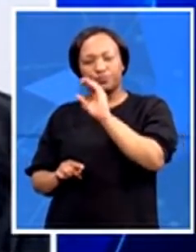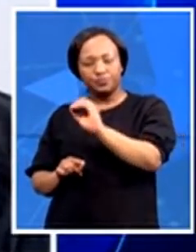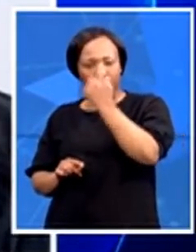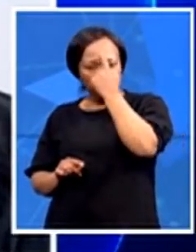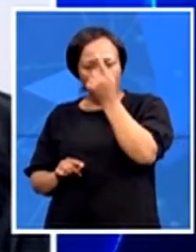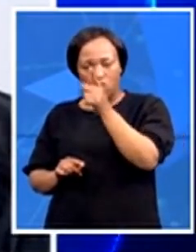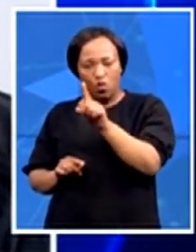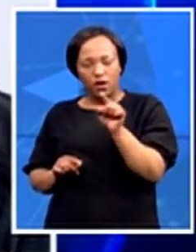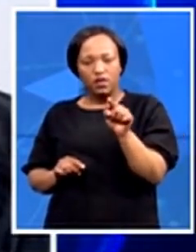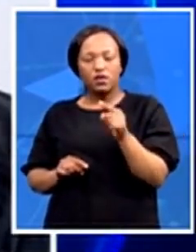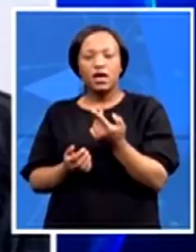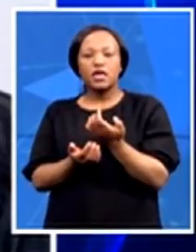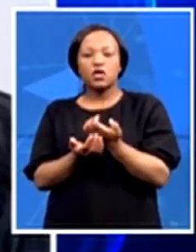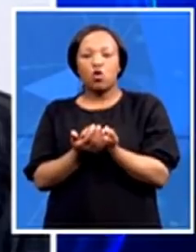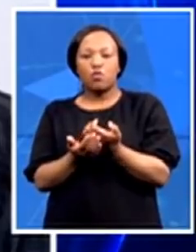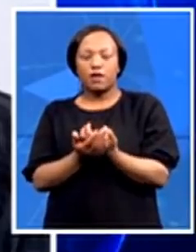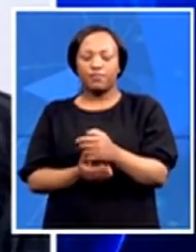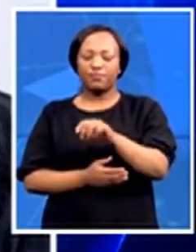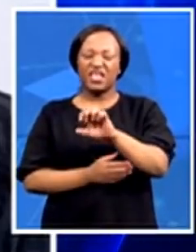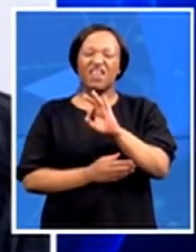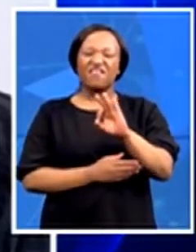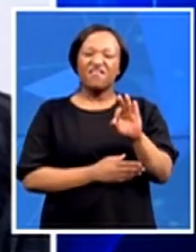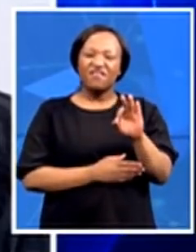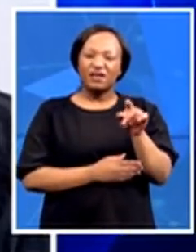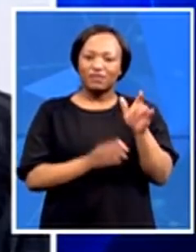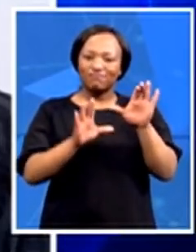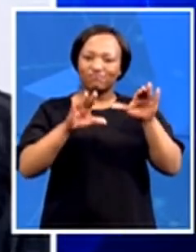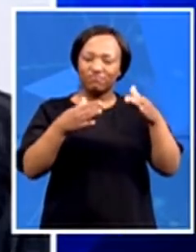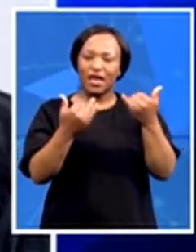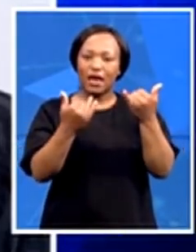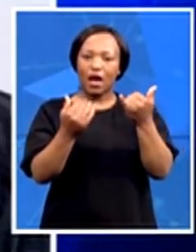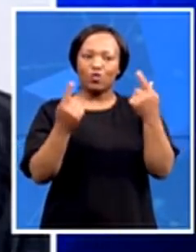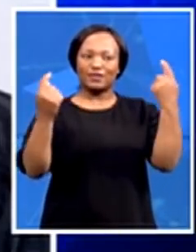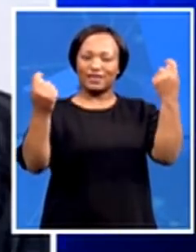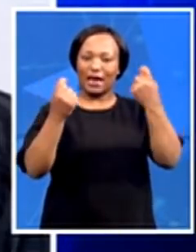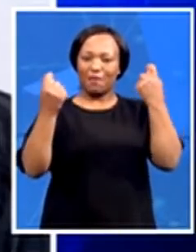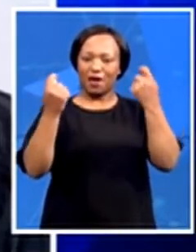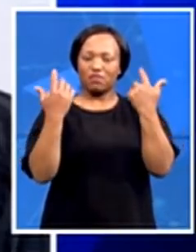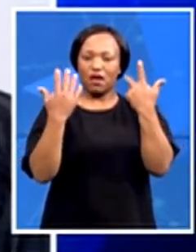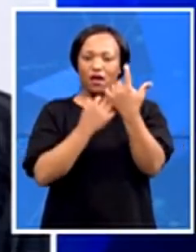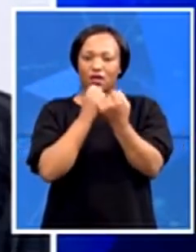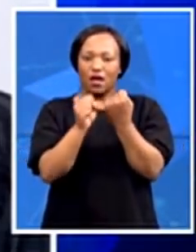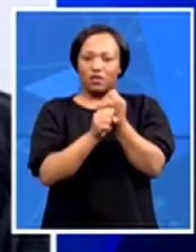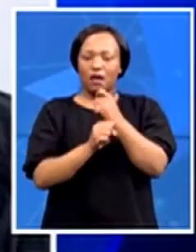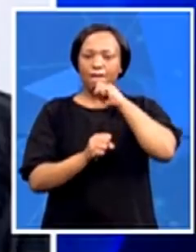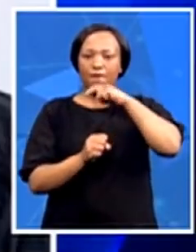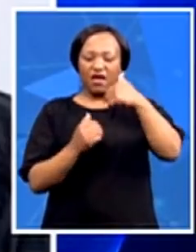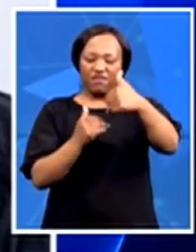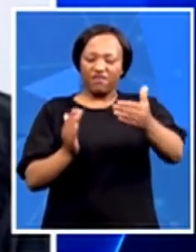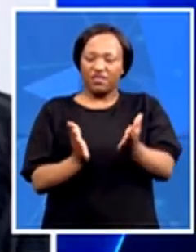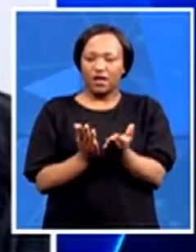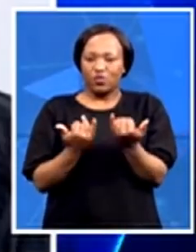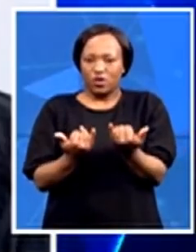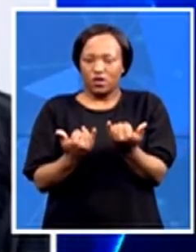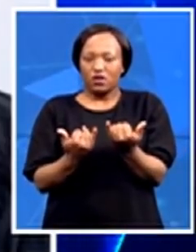marking a milestone today, their birthday. But some of the analysis coming out from